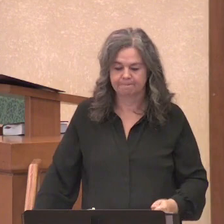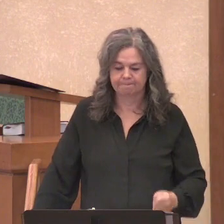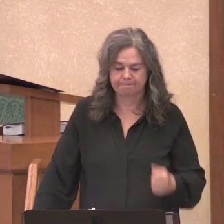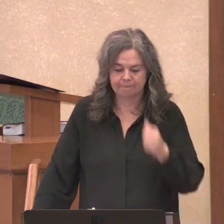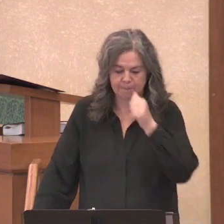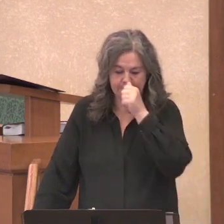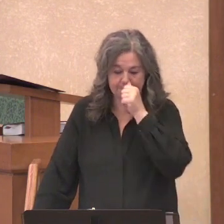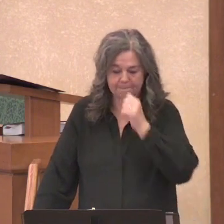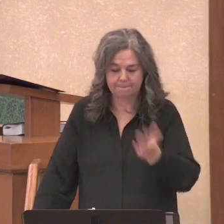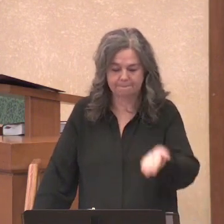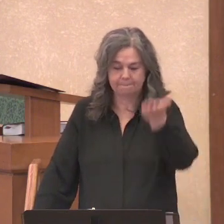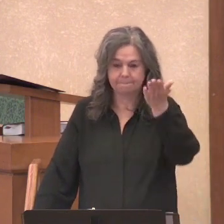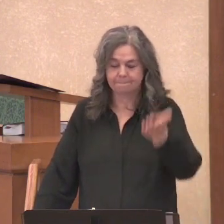Please rise. please rise.